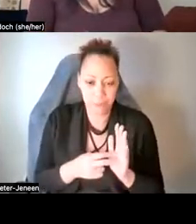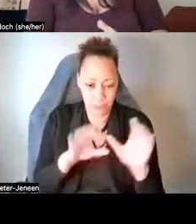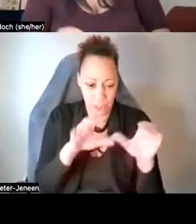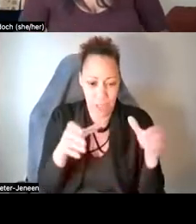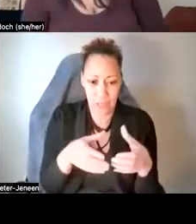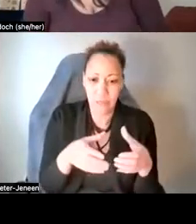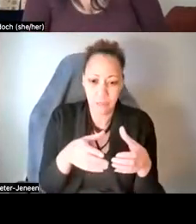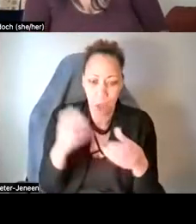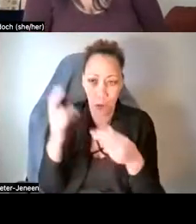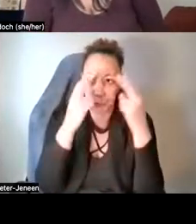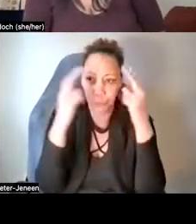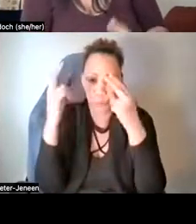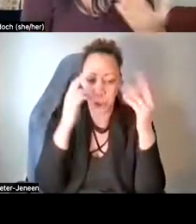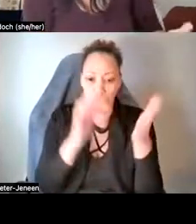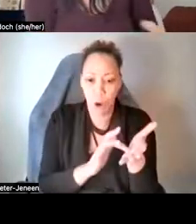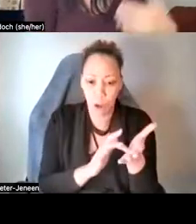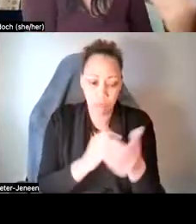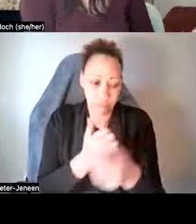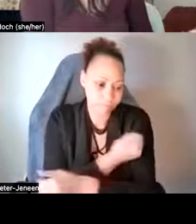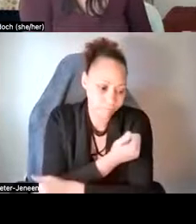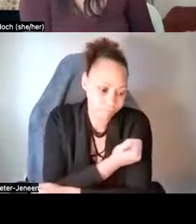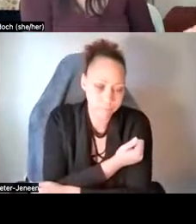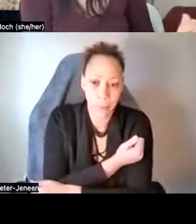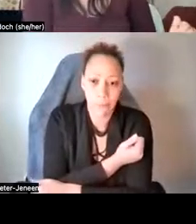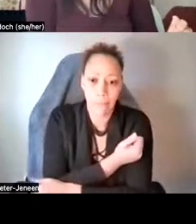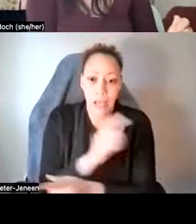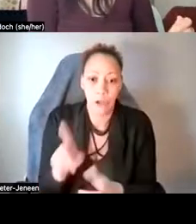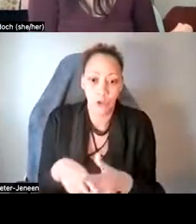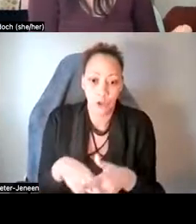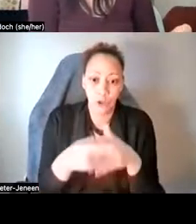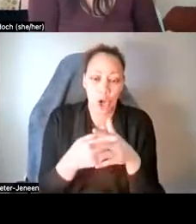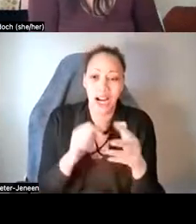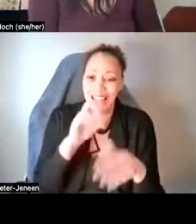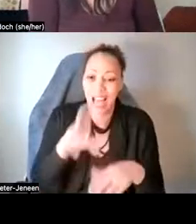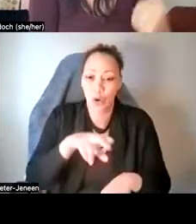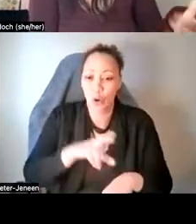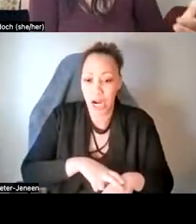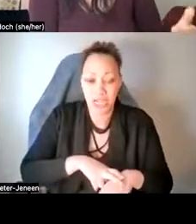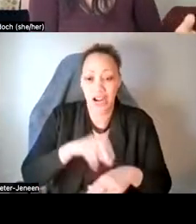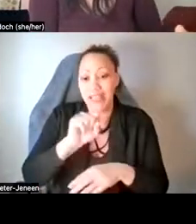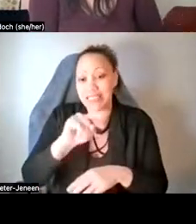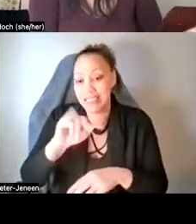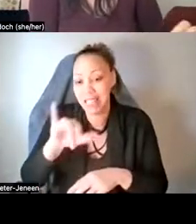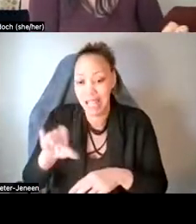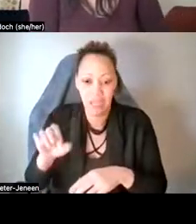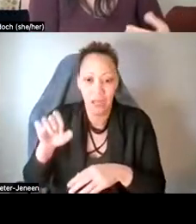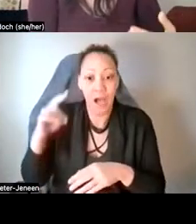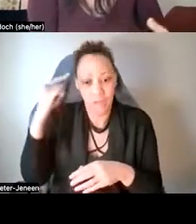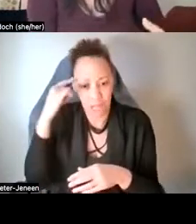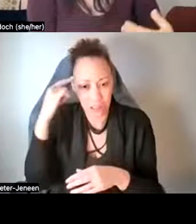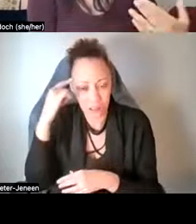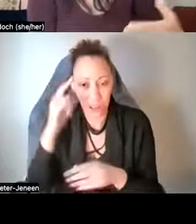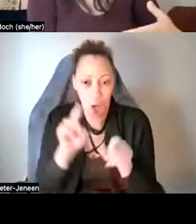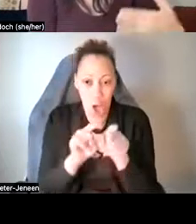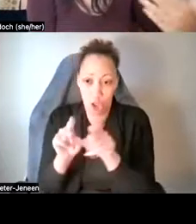drugs, whose primary effect is to trigger a non-ordinary state of consciousness. And you can also achieve a non-ordinary state of